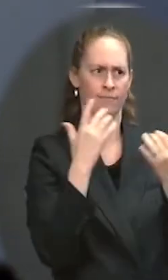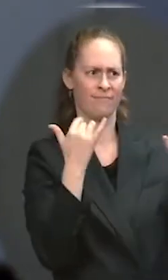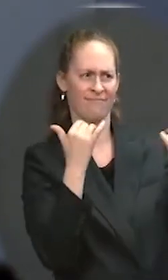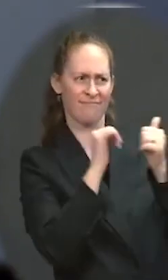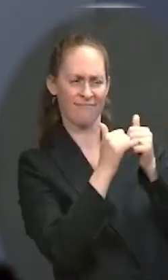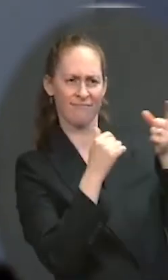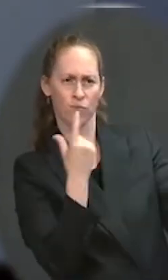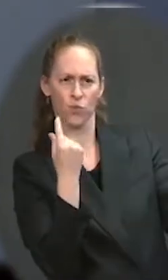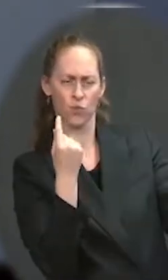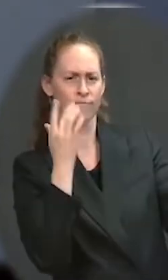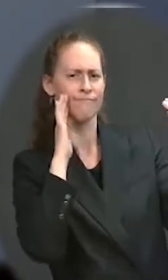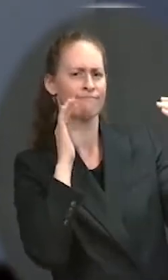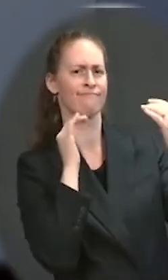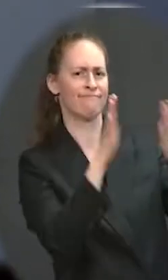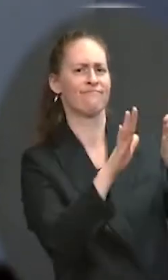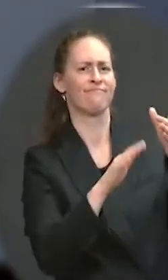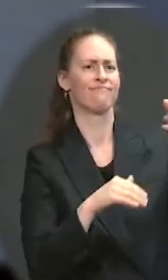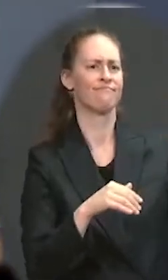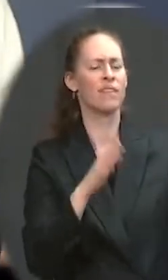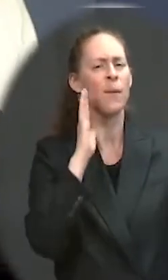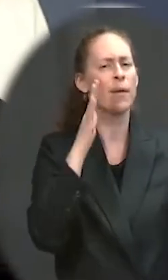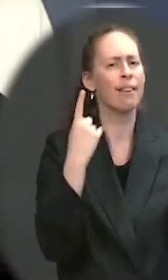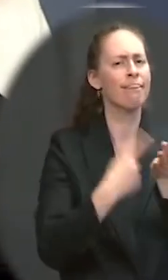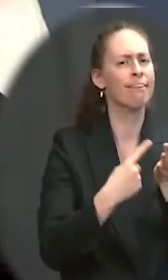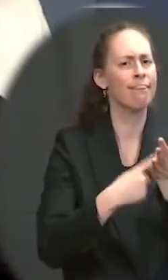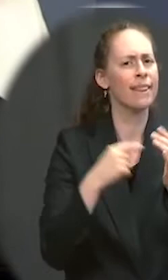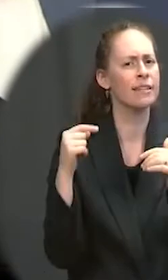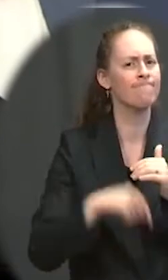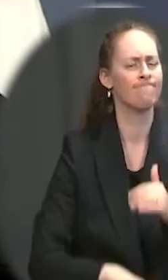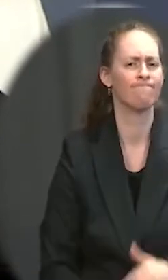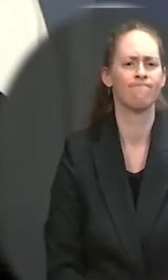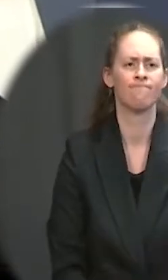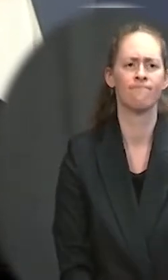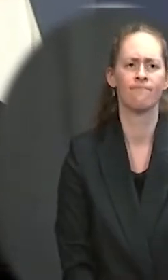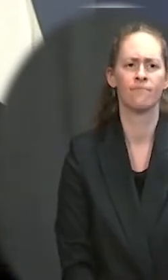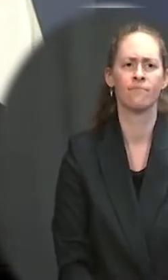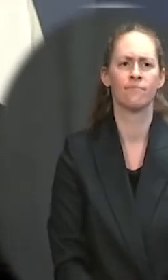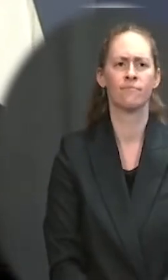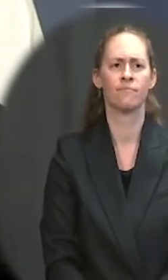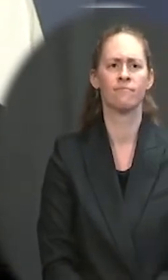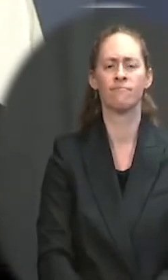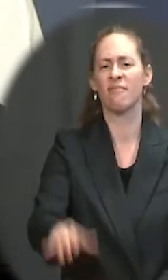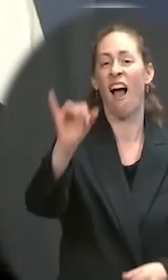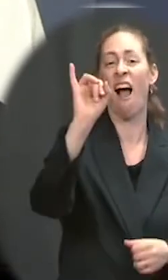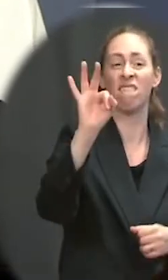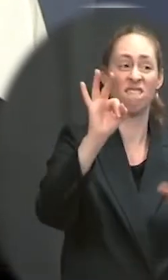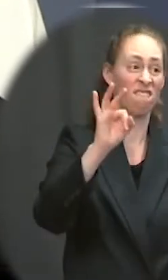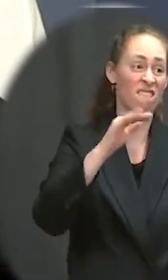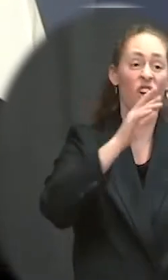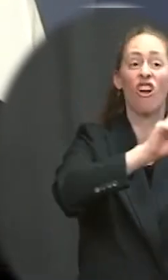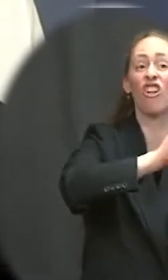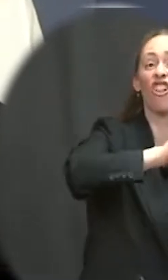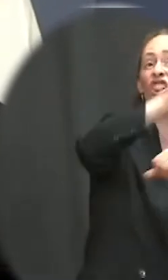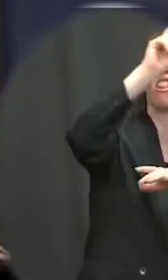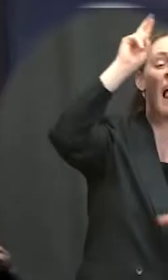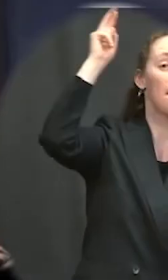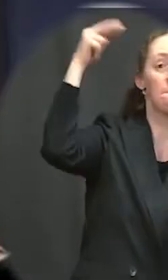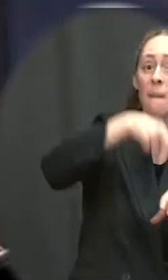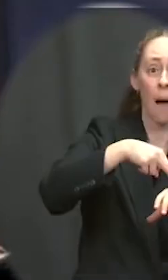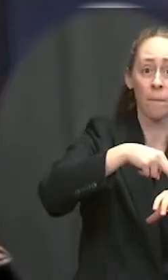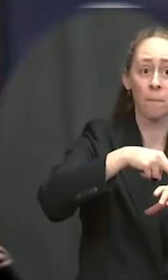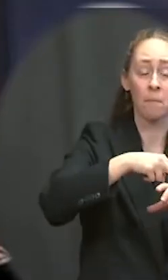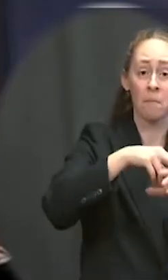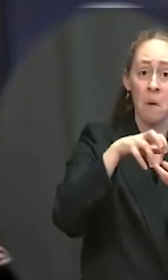do through those channels. And just a quick follow-up. If this rocket does cause some serious damages here, would the White House enforce